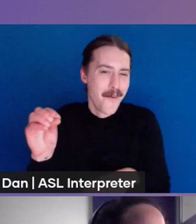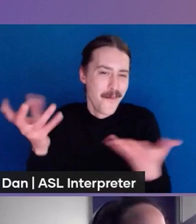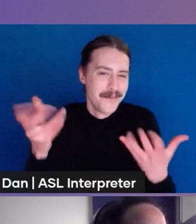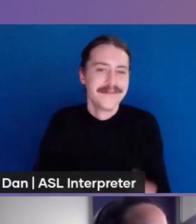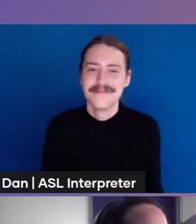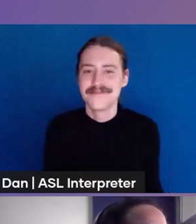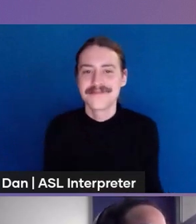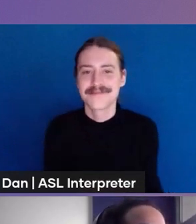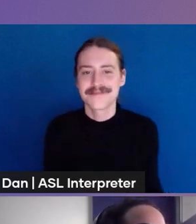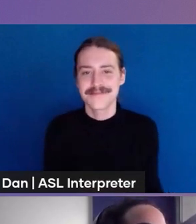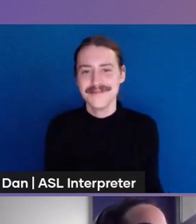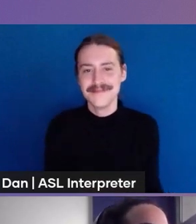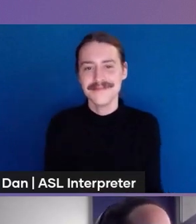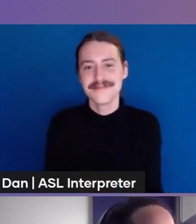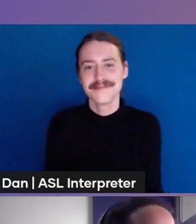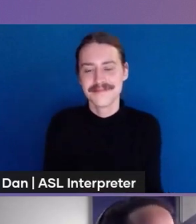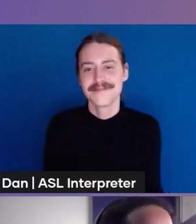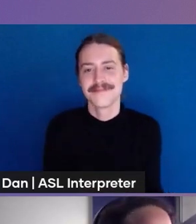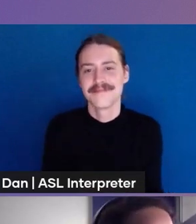okay